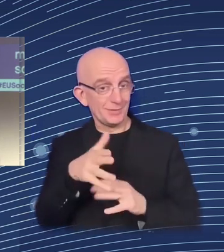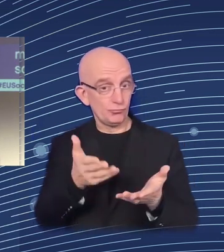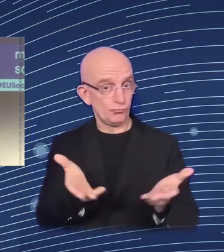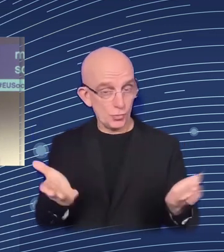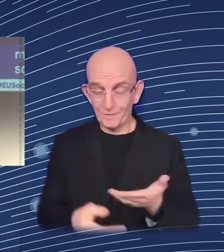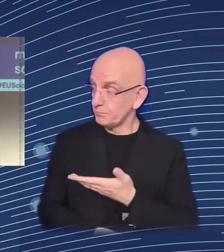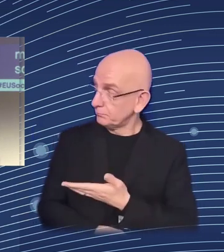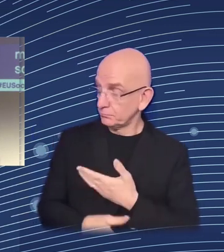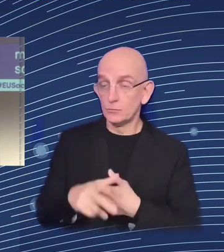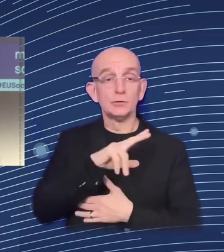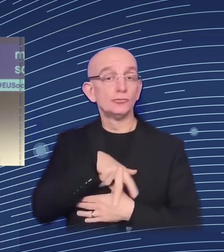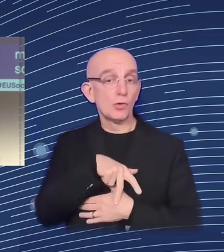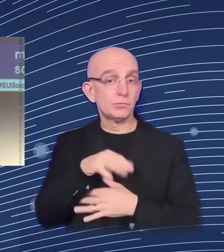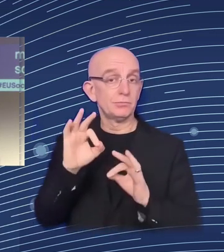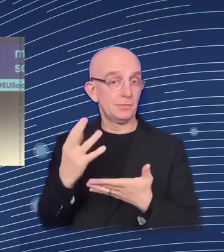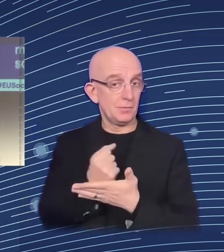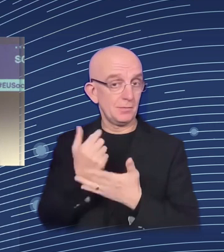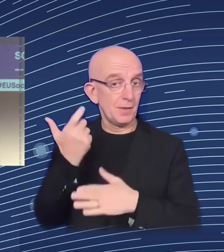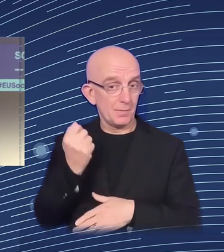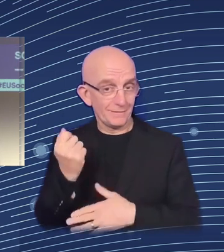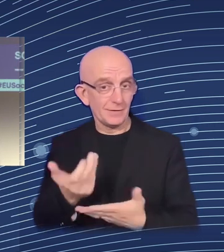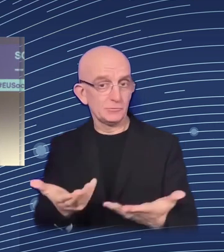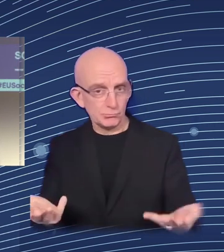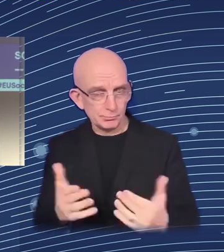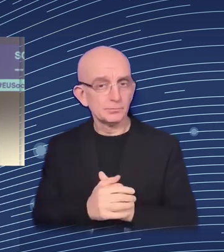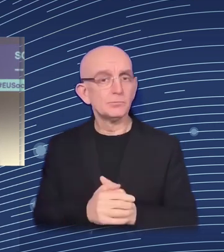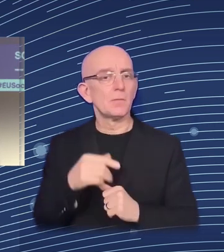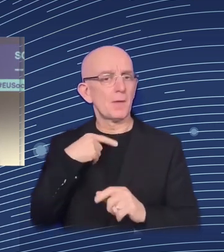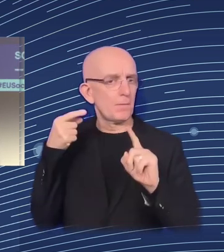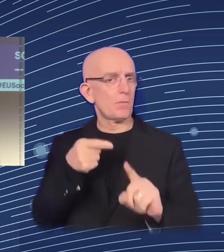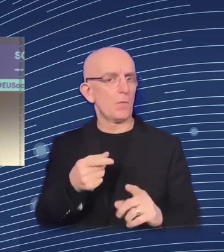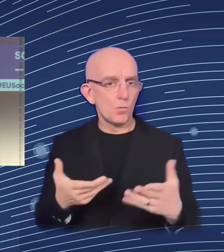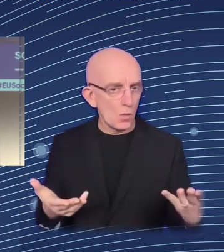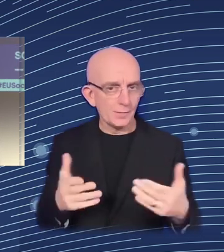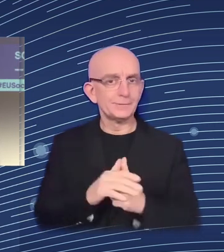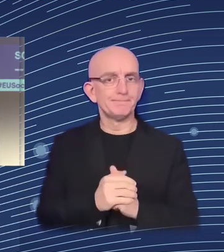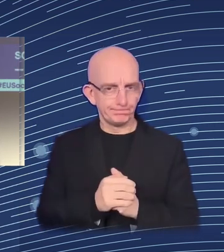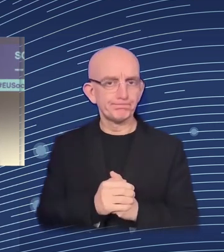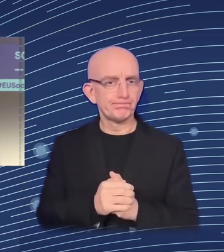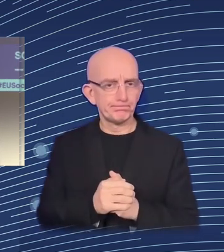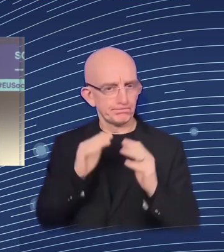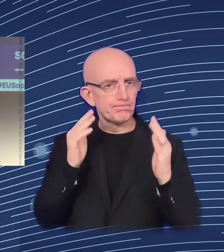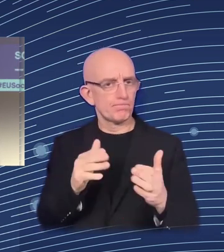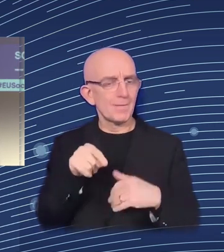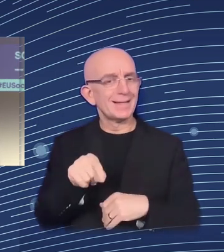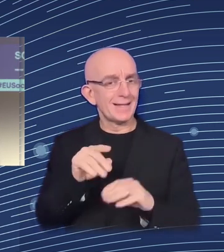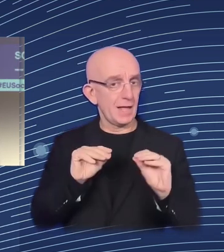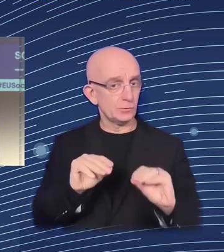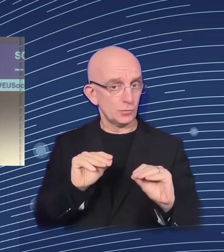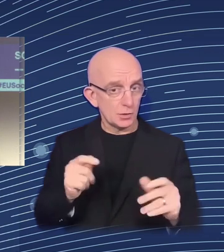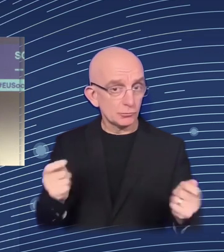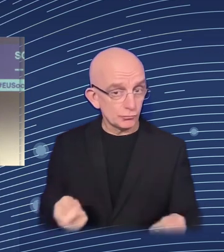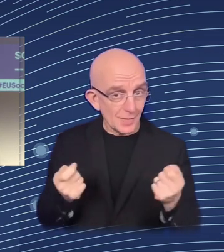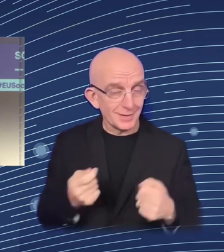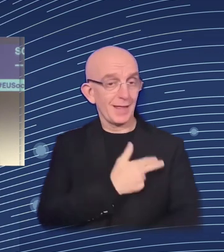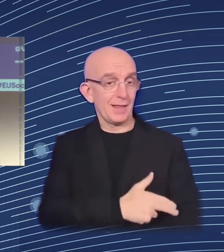on the bad side. So not only saying that there are bad sides, but I think for the purpose of today and thinking about risks is mostly